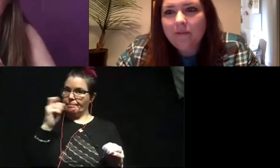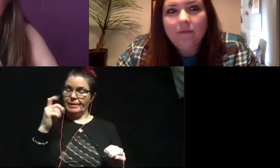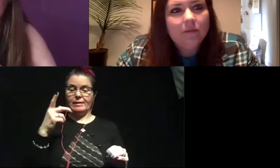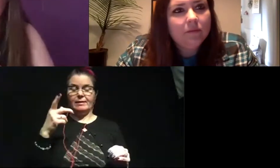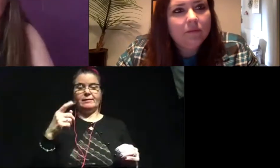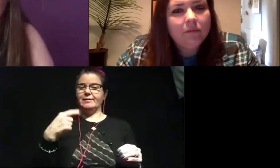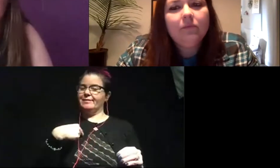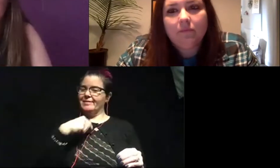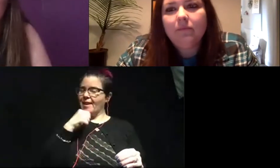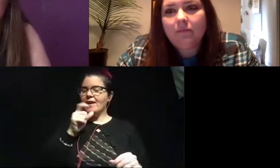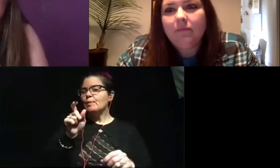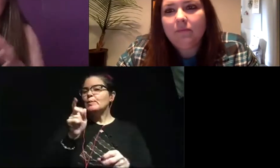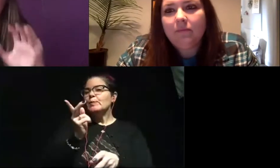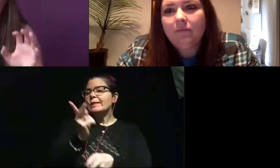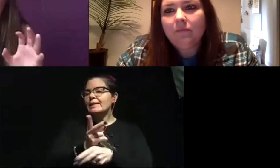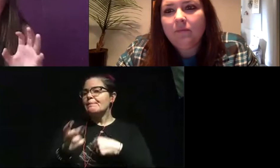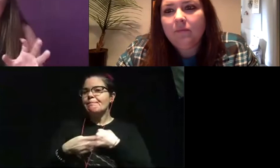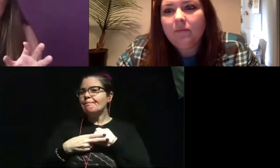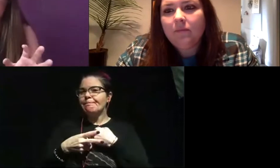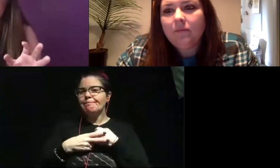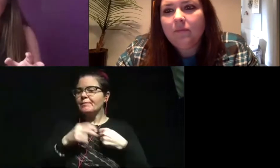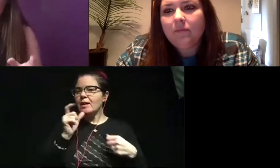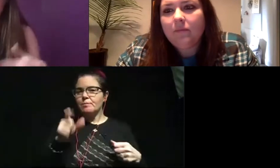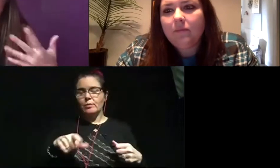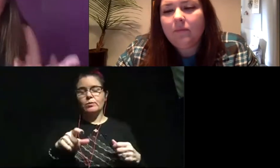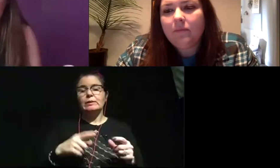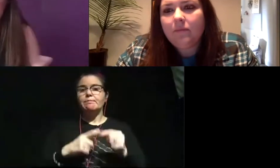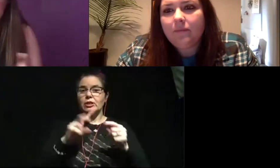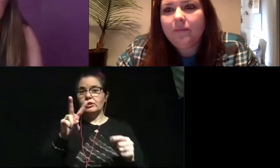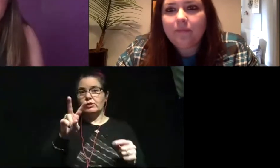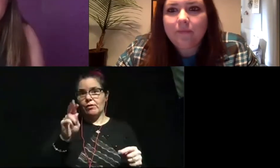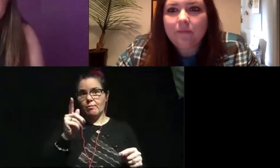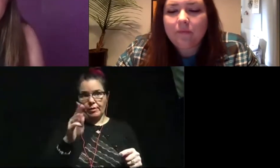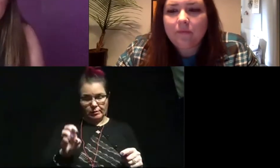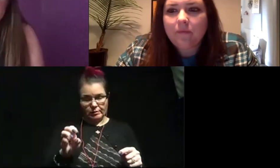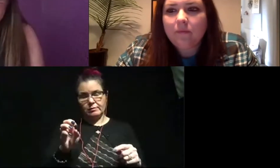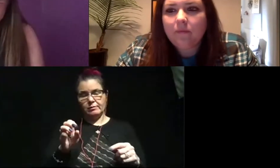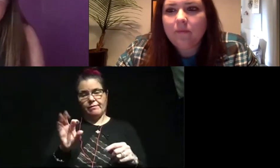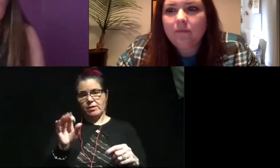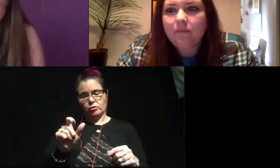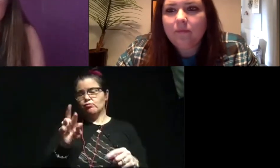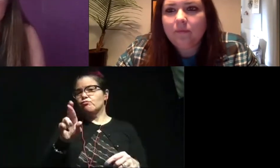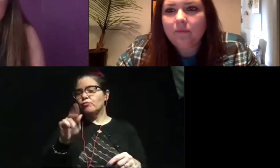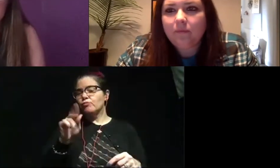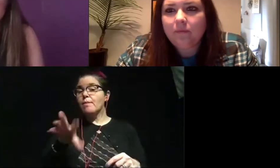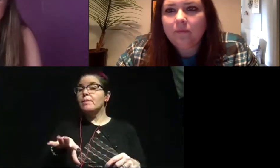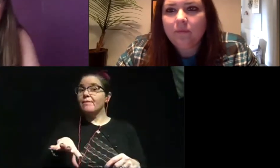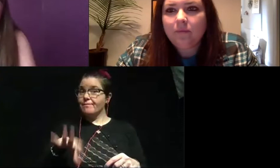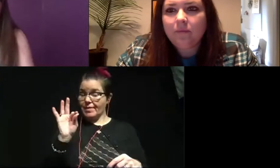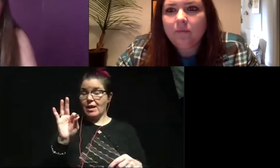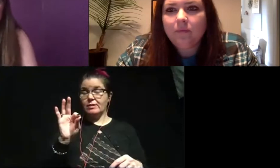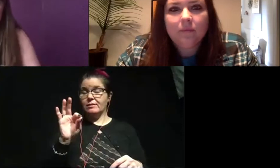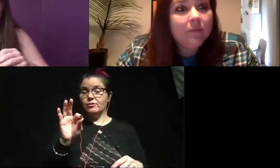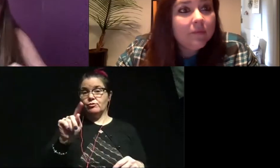supposed to keep the fossils they find, especially vertebrate fossils, which are very rare. But I have found a triceratops rib. So